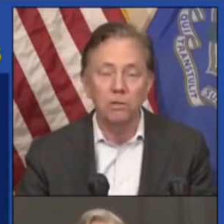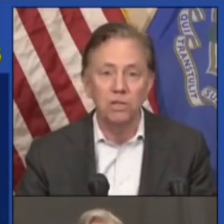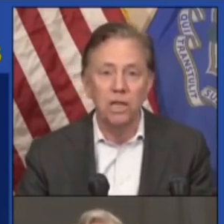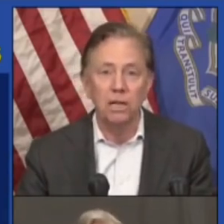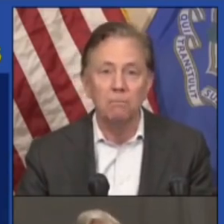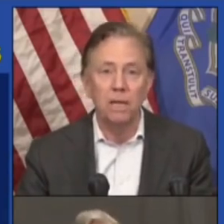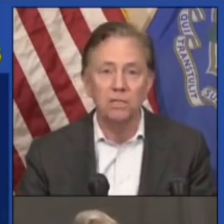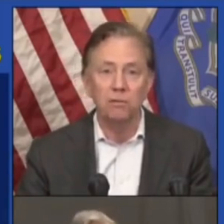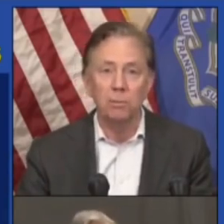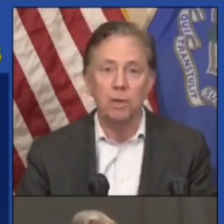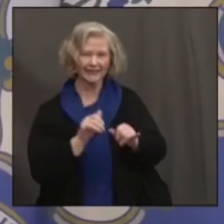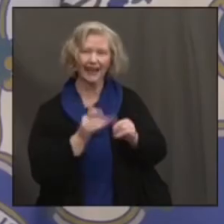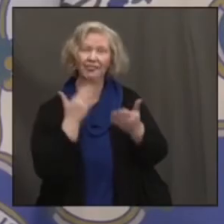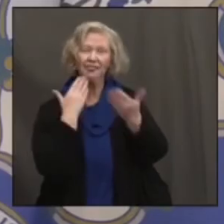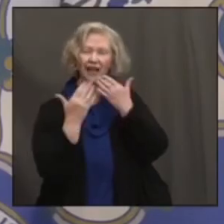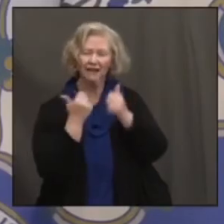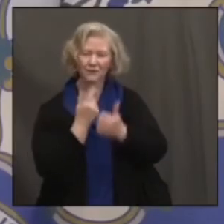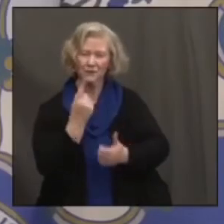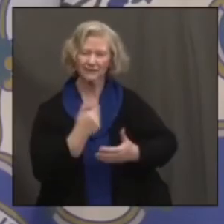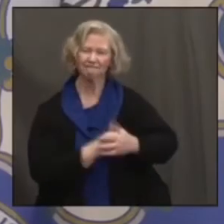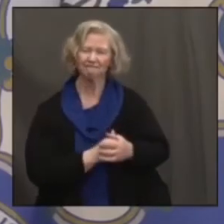hope they're there to stay. Thanks, everybody.